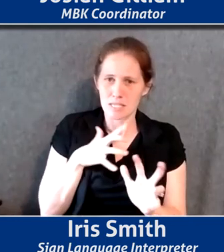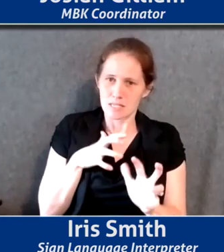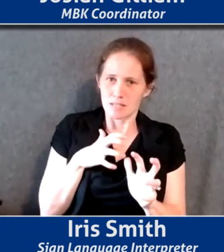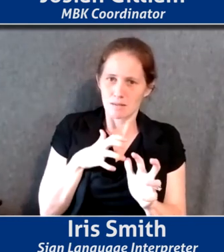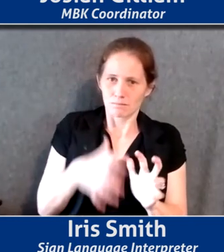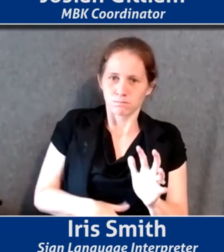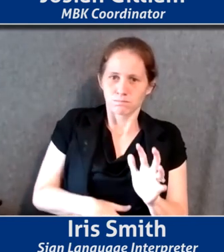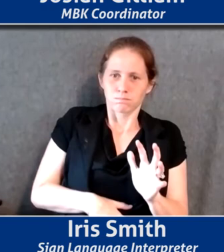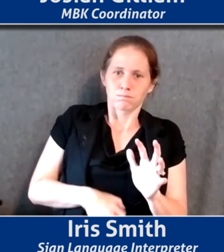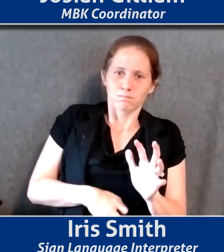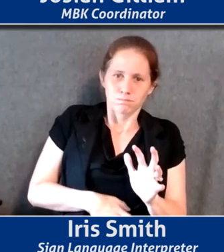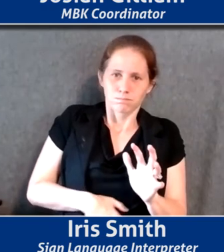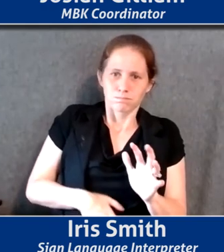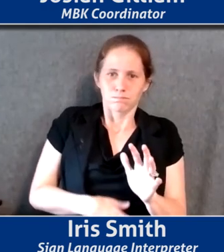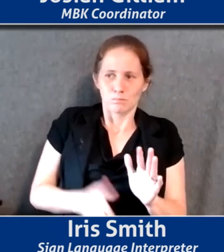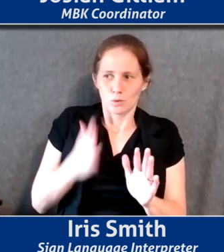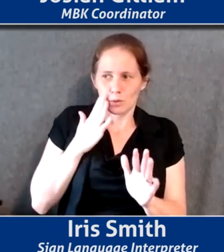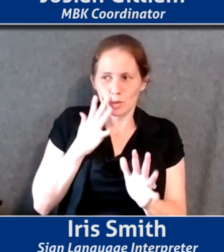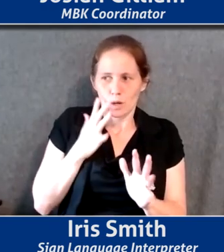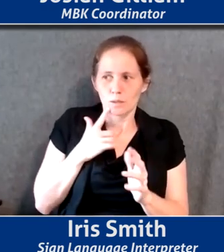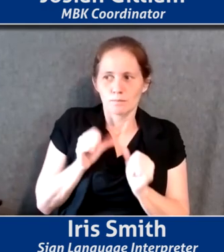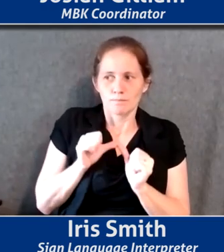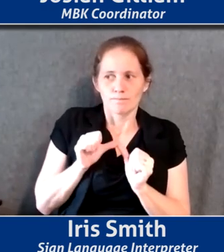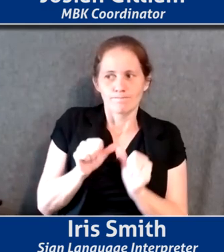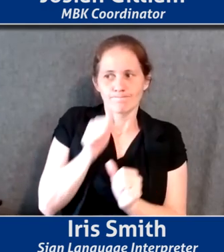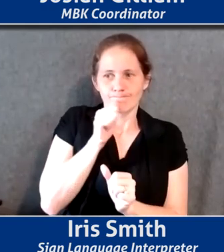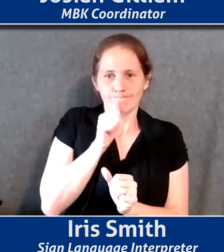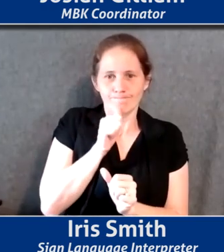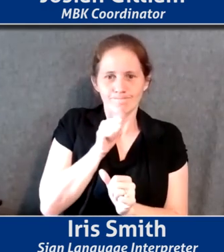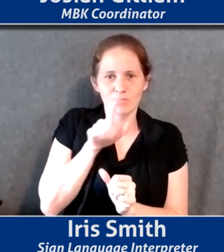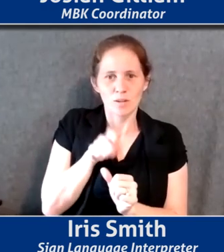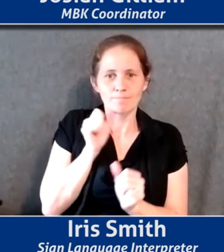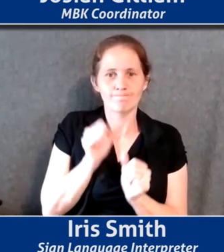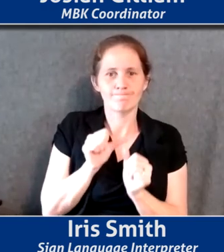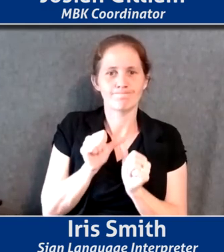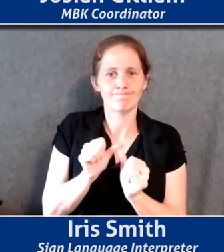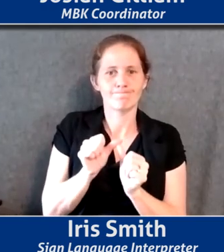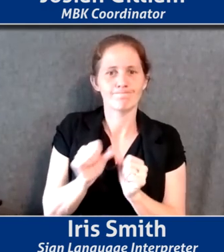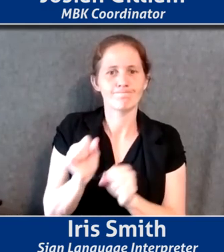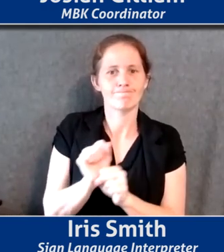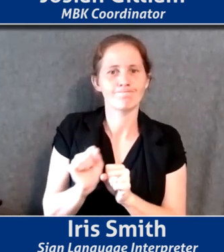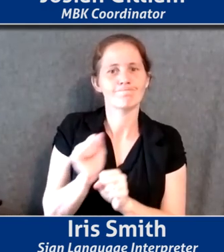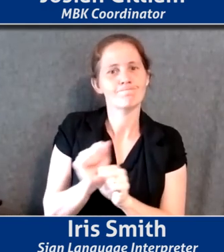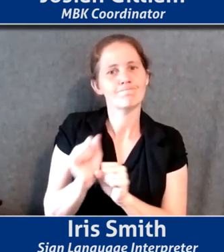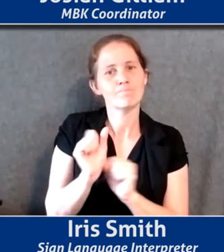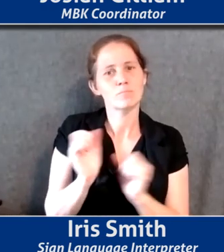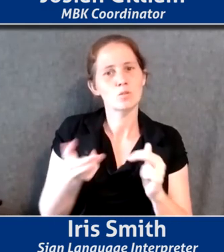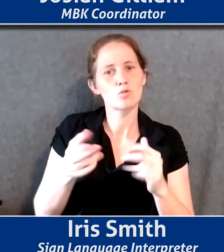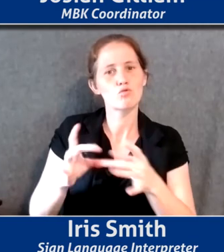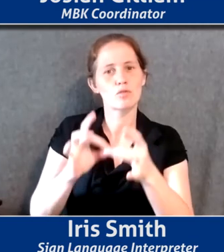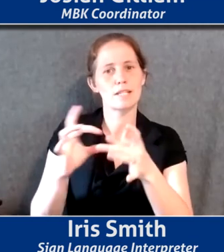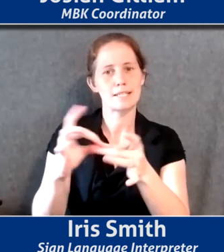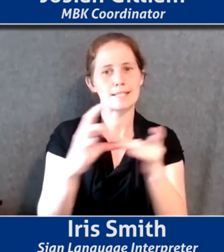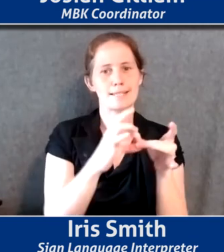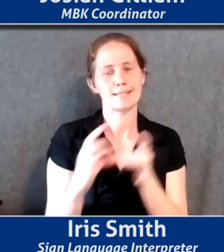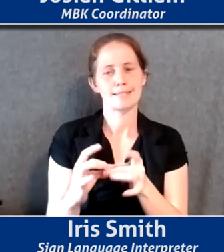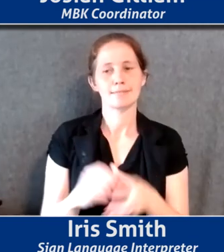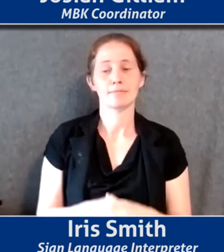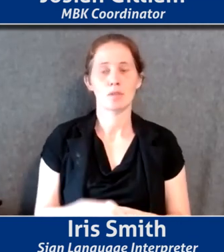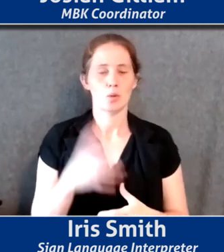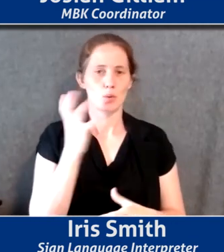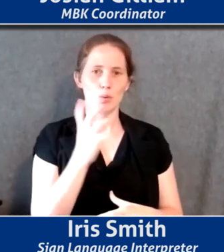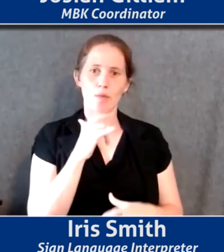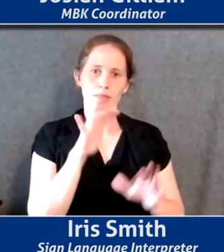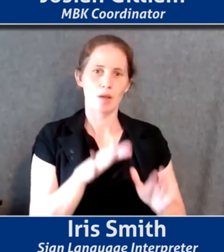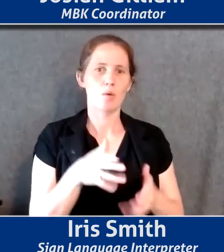in your stomach and you know, it's, you're in it for the long haul and you have to keep working together and build coalitions with other people. It sounds like an extraordinary